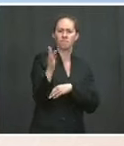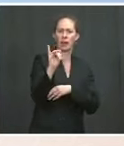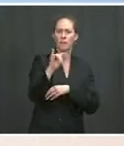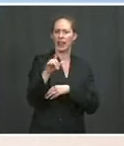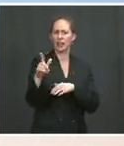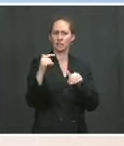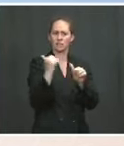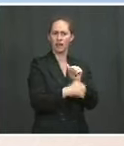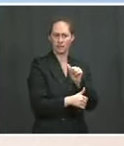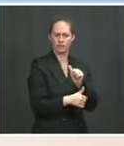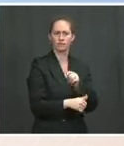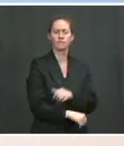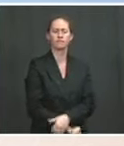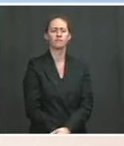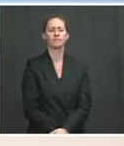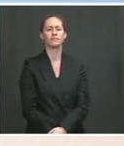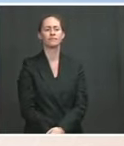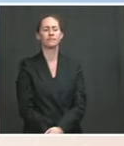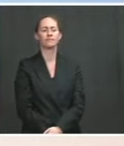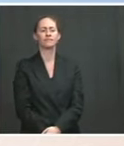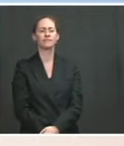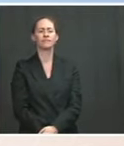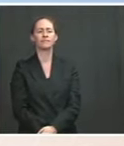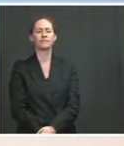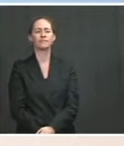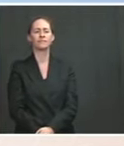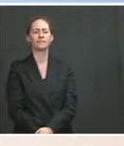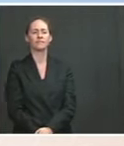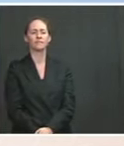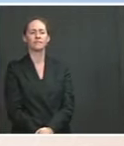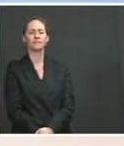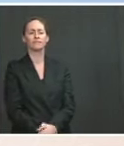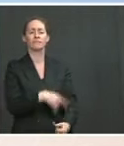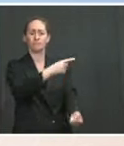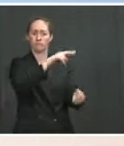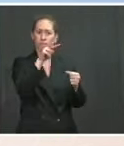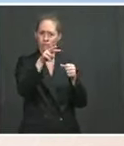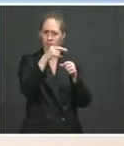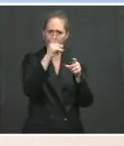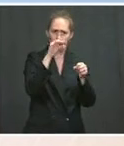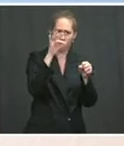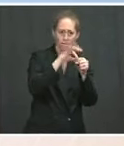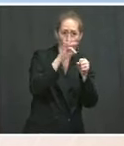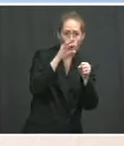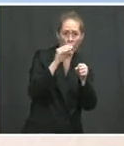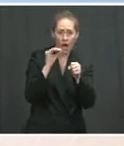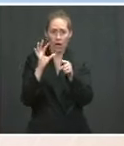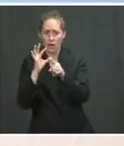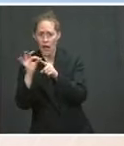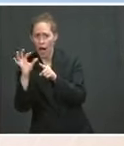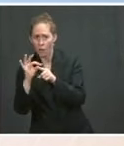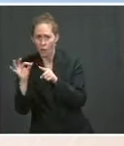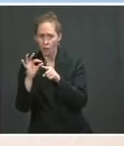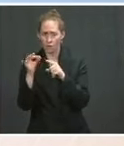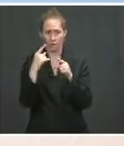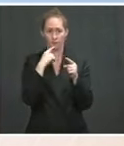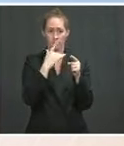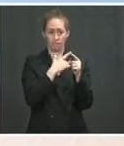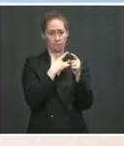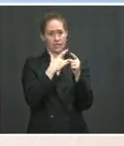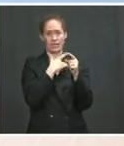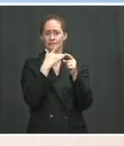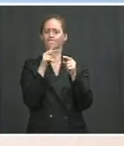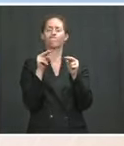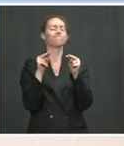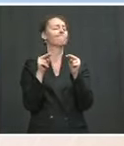voting and the counting of votes and the running of elections out of the hands of nonpartisan officials and put them